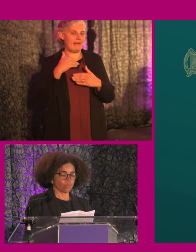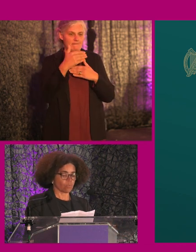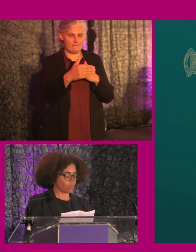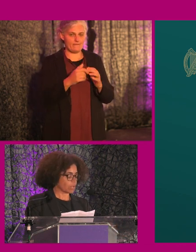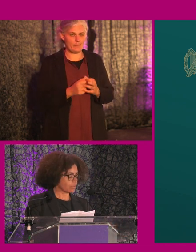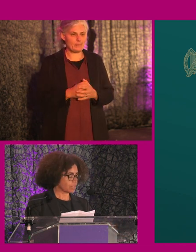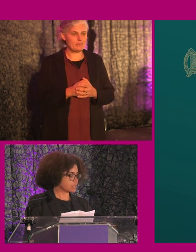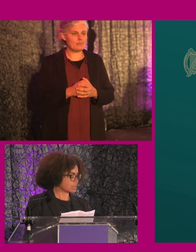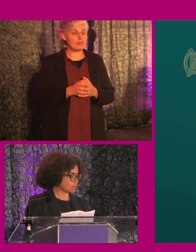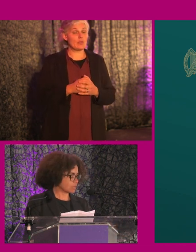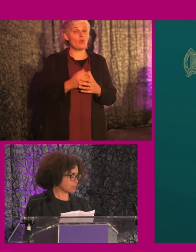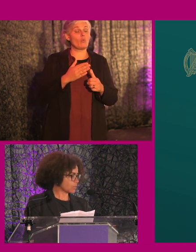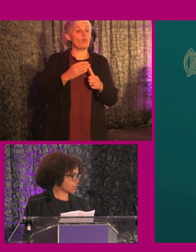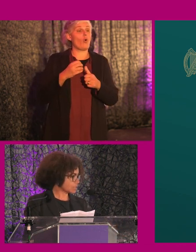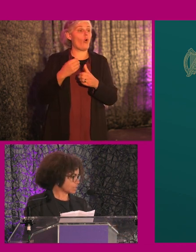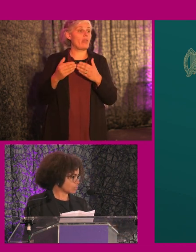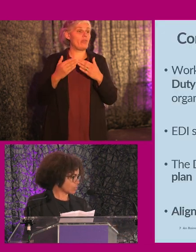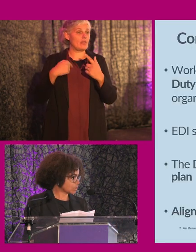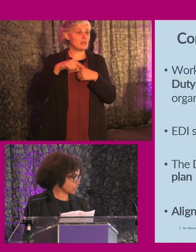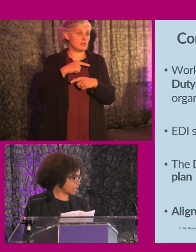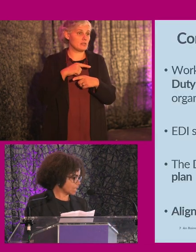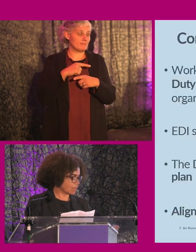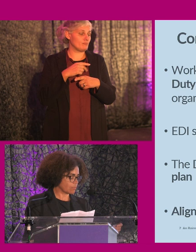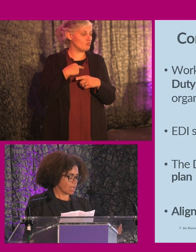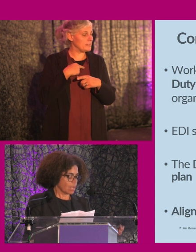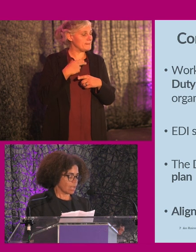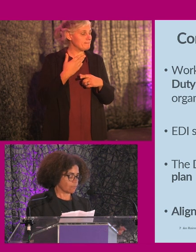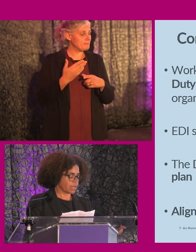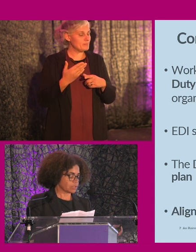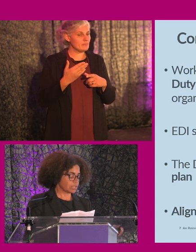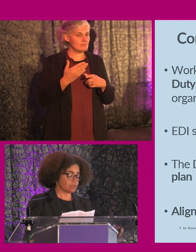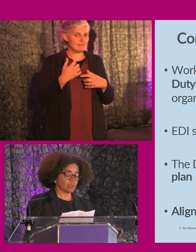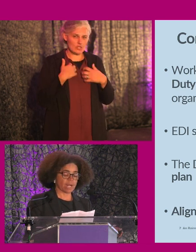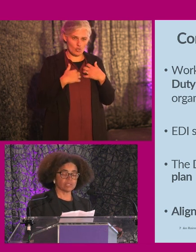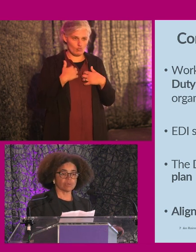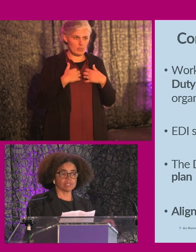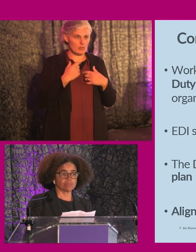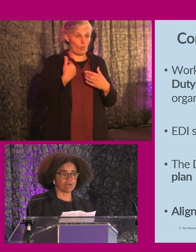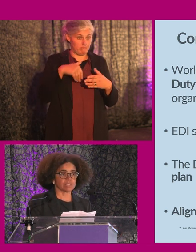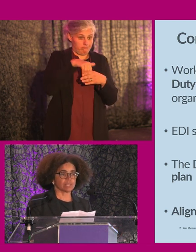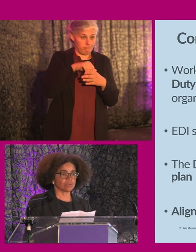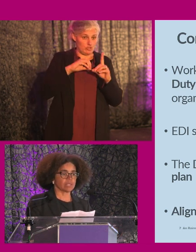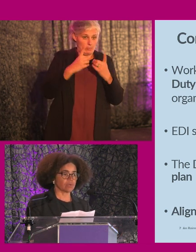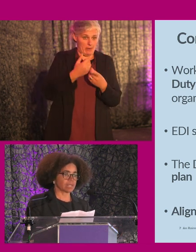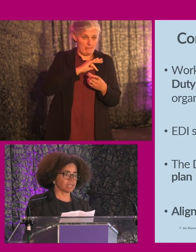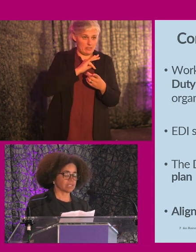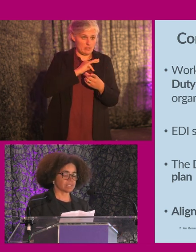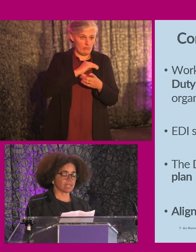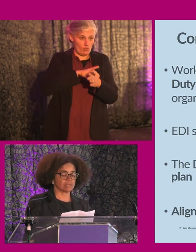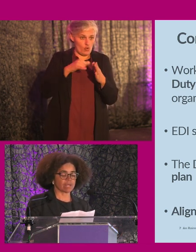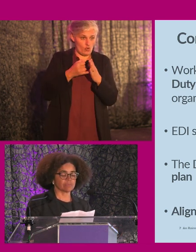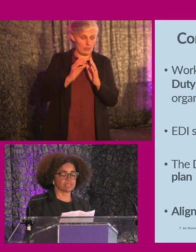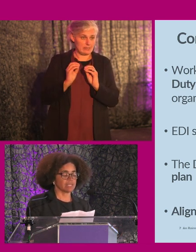And one of the things that was really very interesting for me when I joined the department, I joined the organization